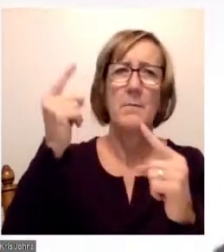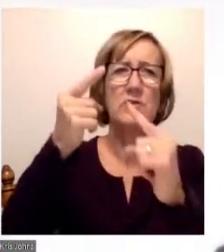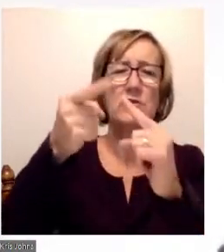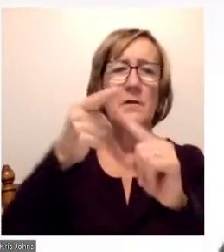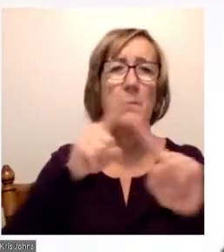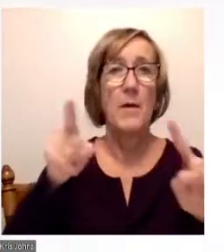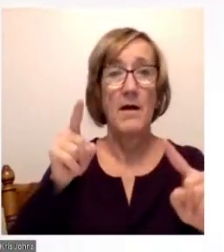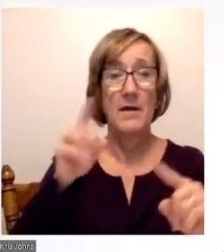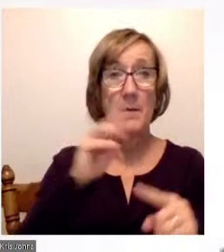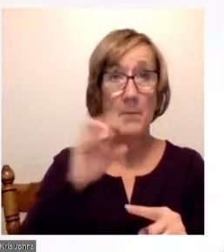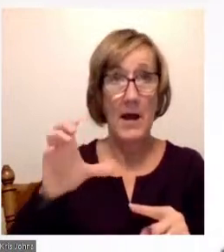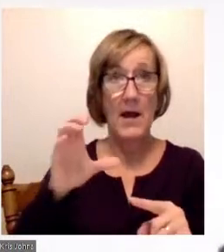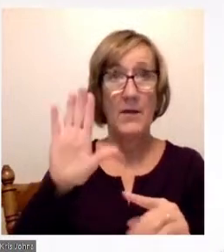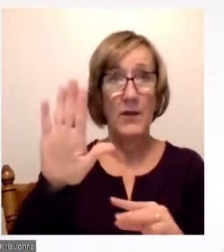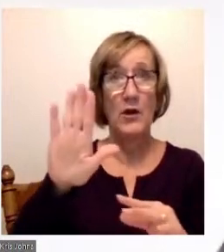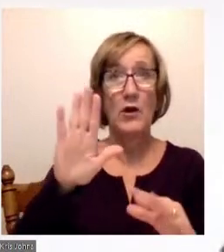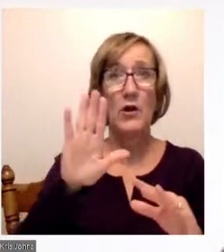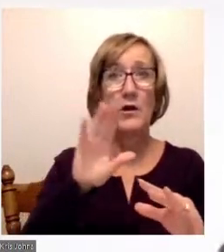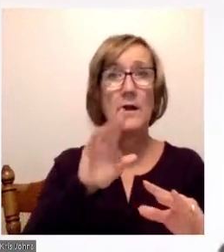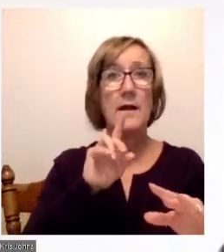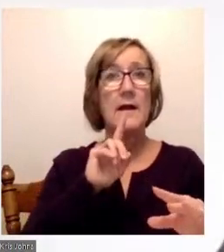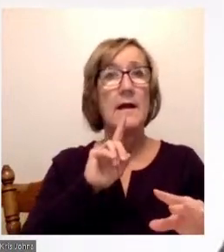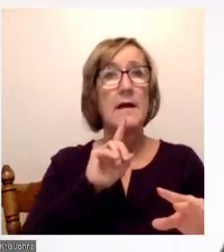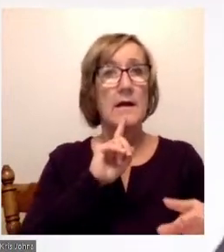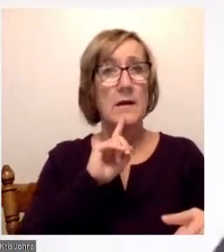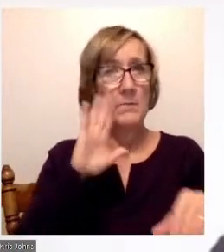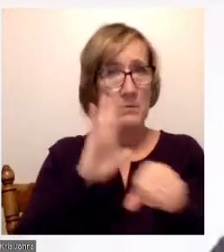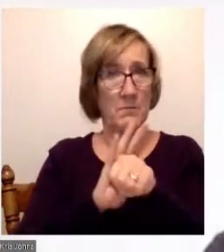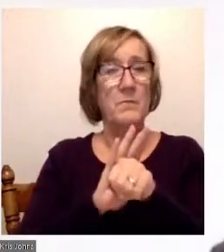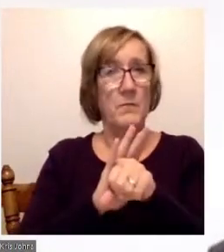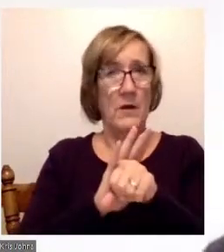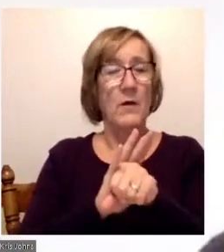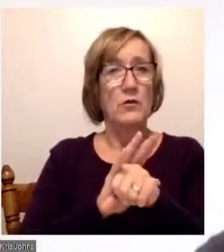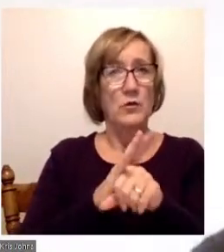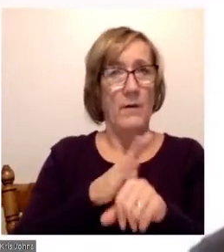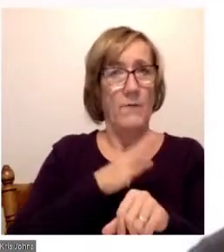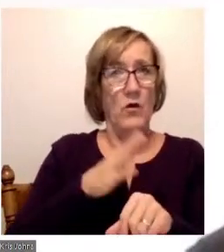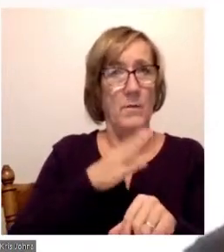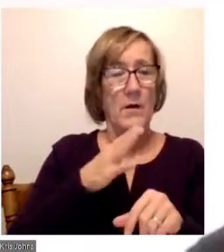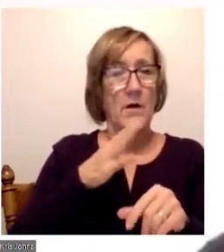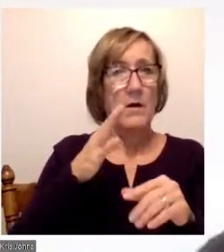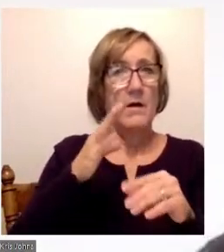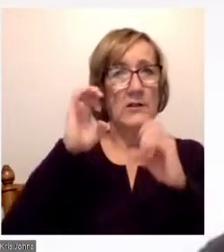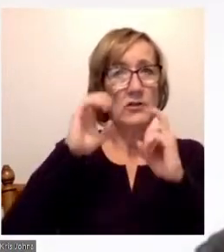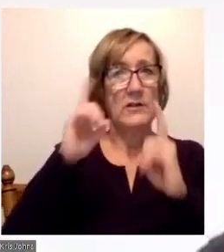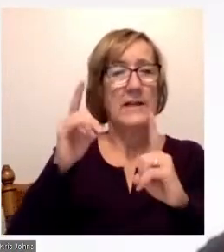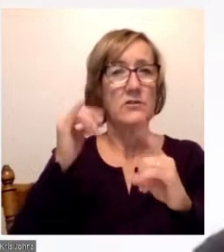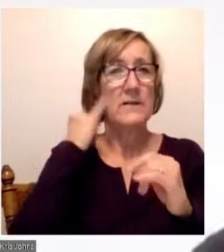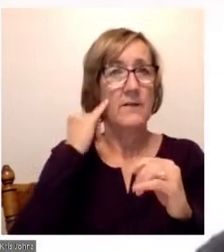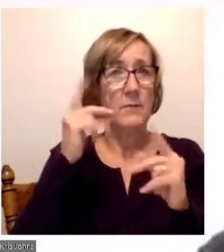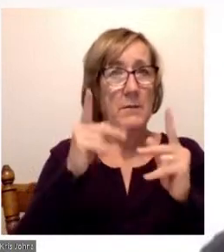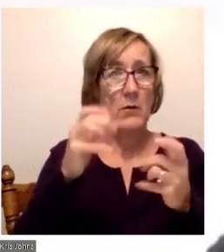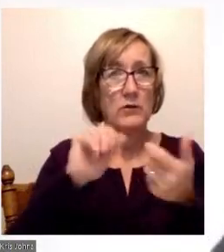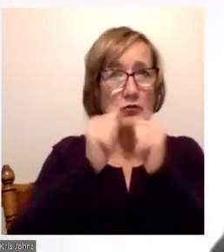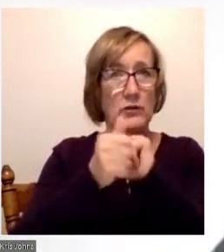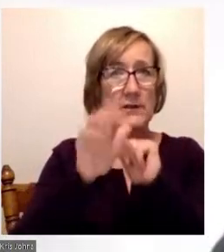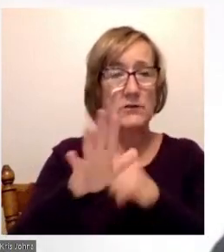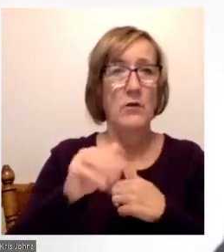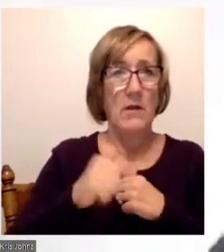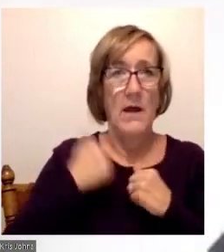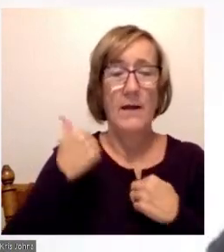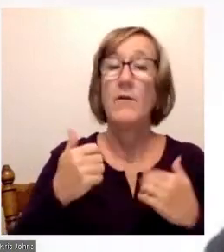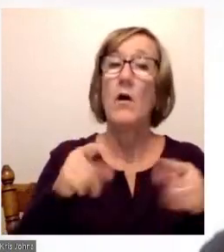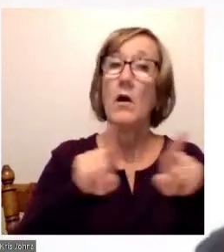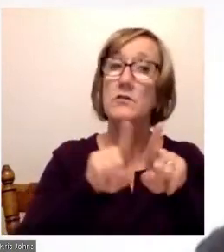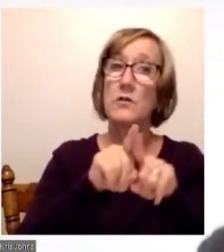Mott's commitment to affordable education to individuals who want to transform their life. And I see ultimately Mott as a catalyst for